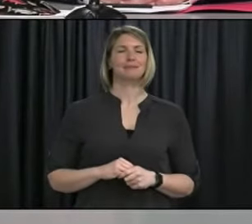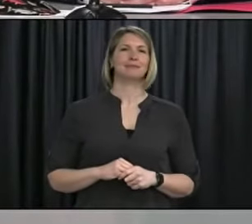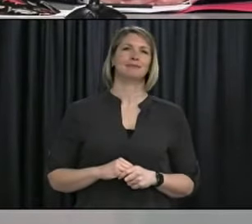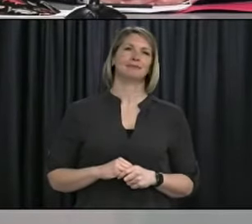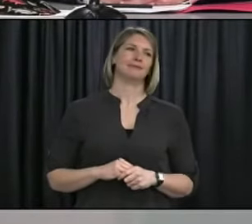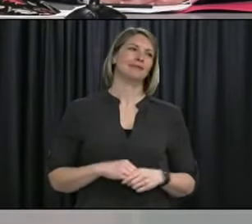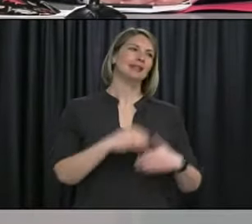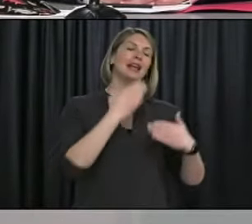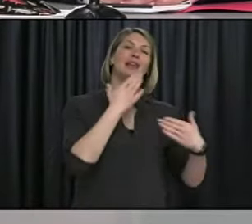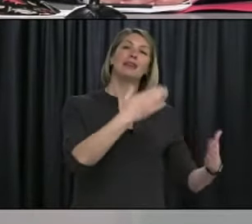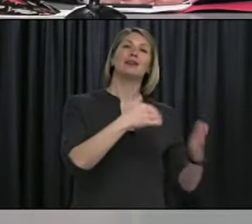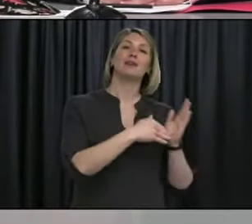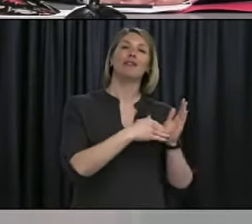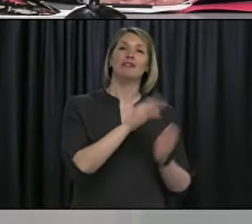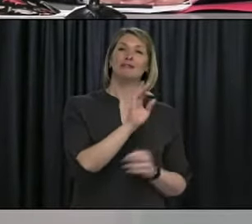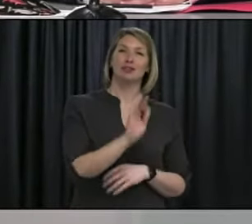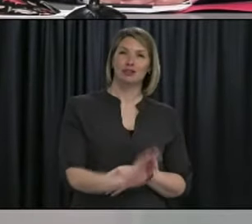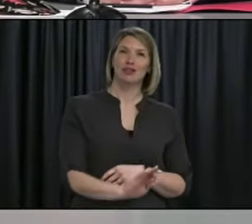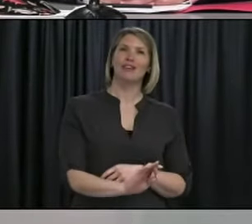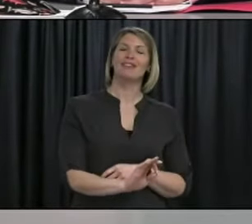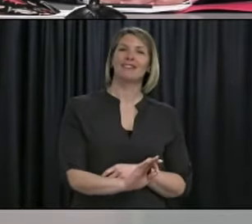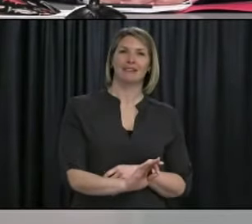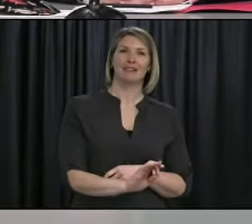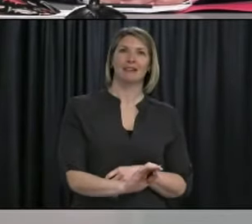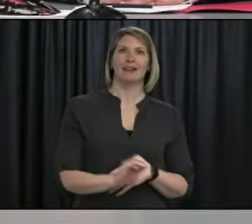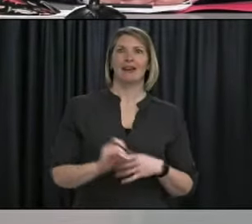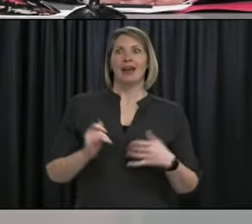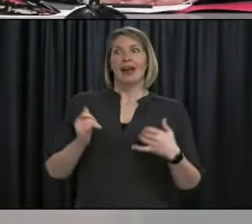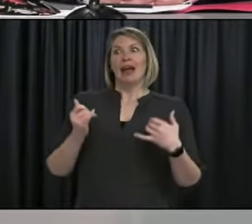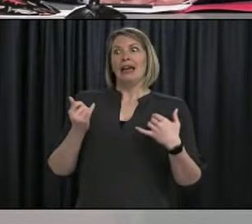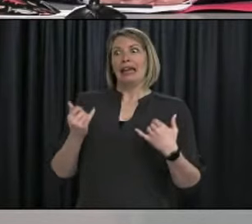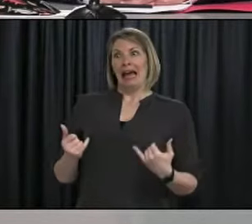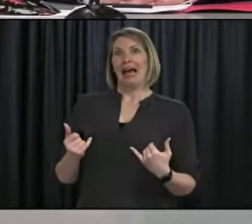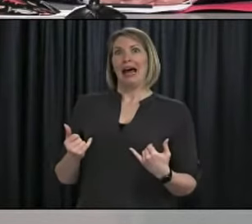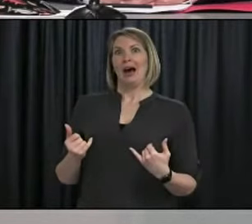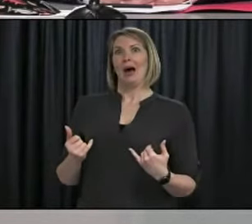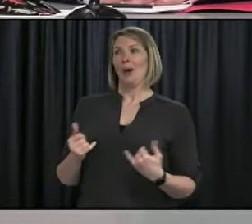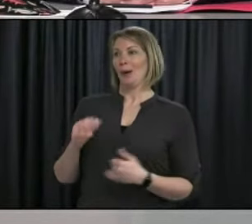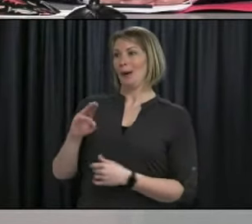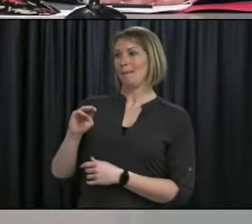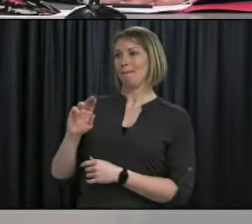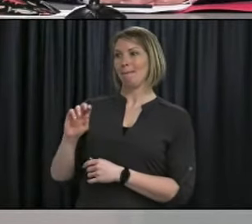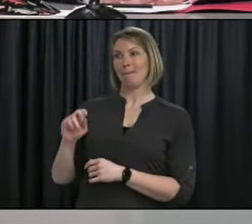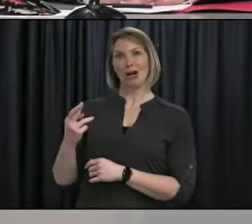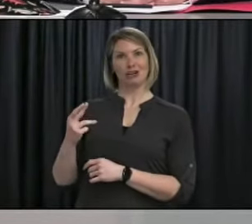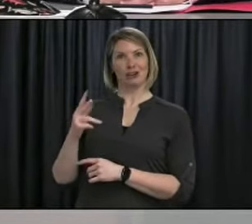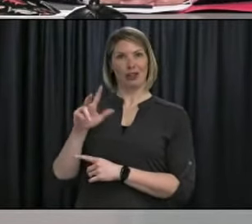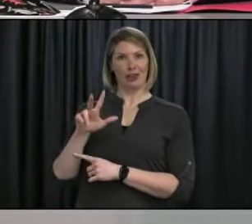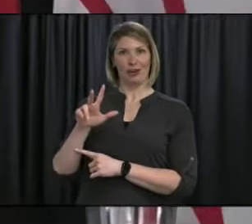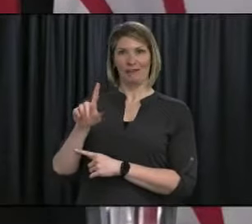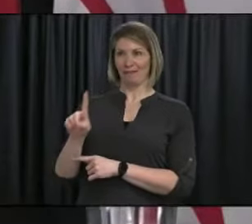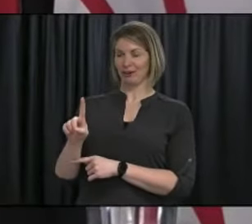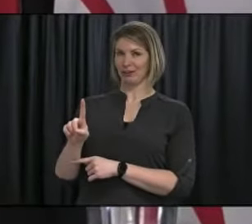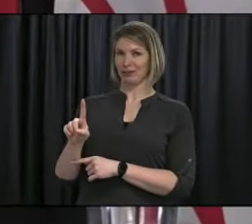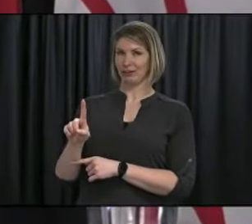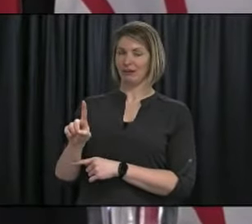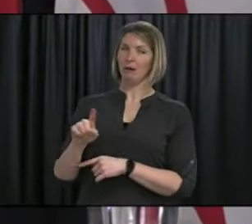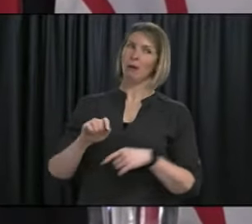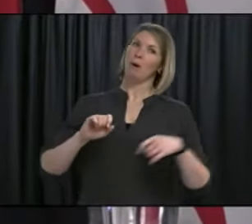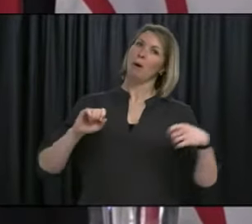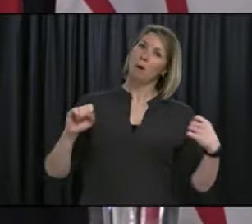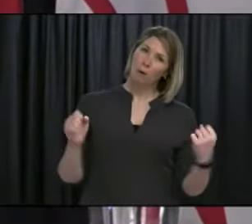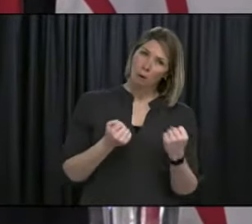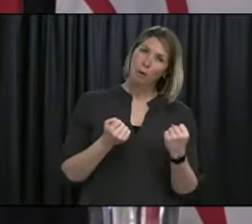Thank you, Dr. Fitzgerald. Well, we are in the last day of the third month of the year and while it's cold, it's another beautiful day here in St.